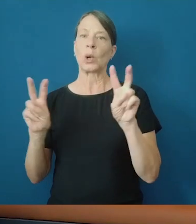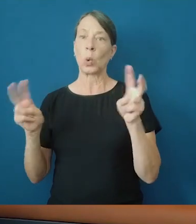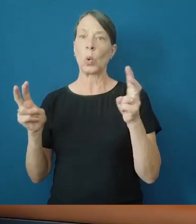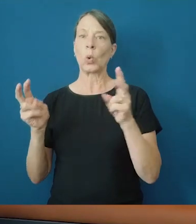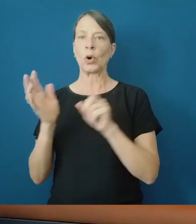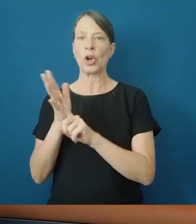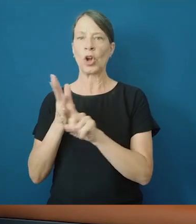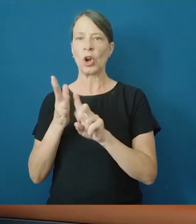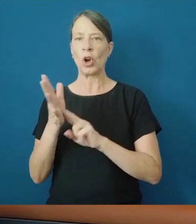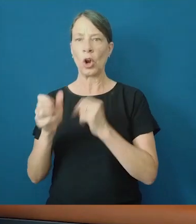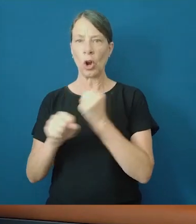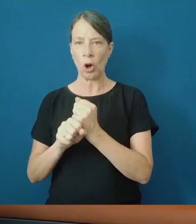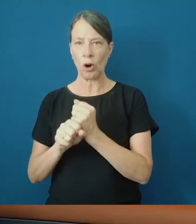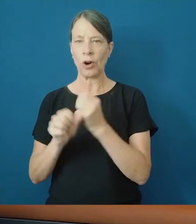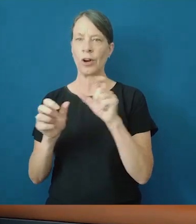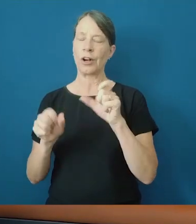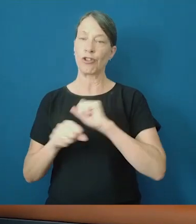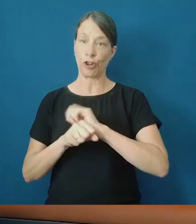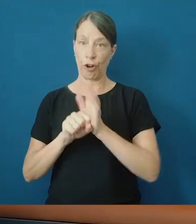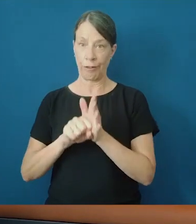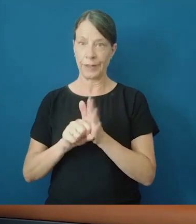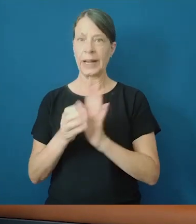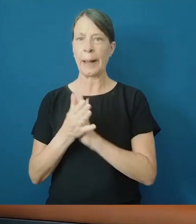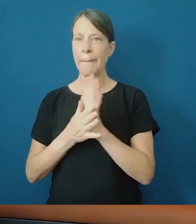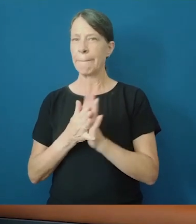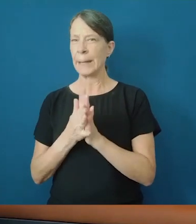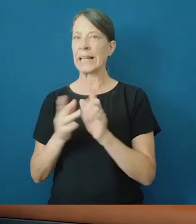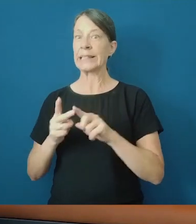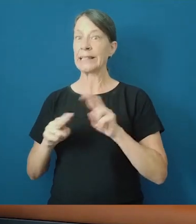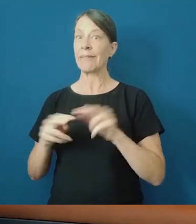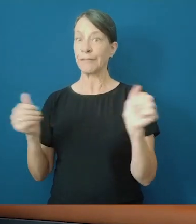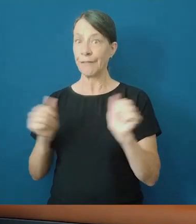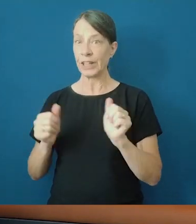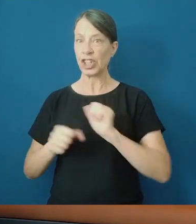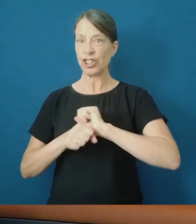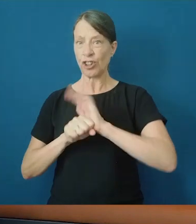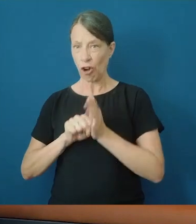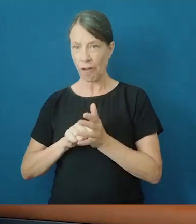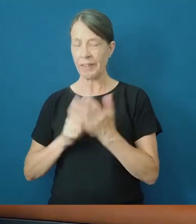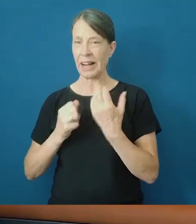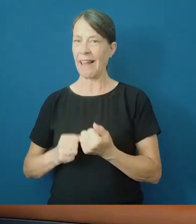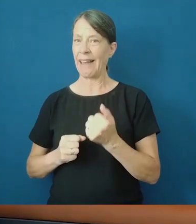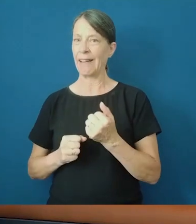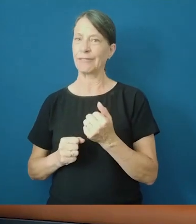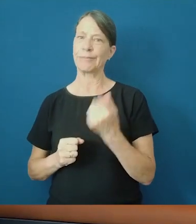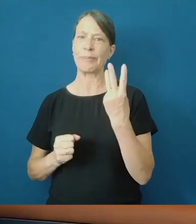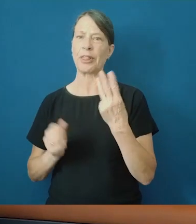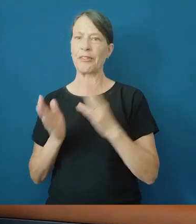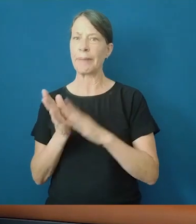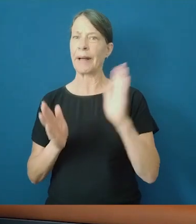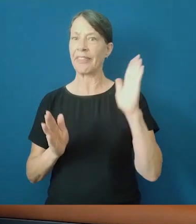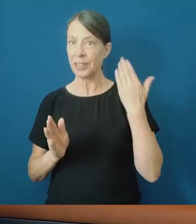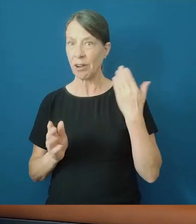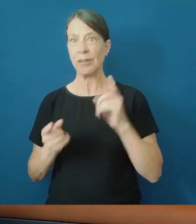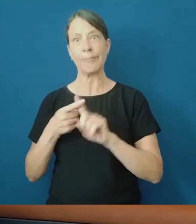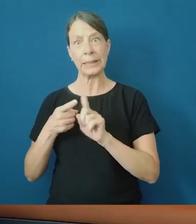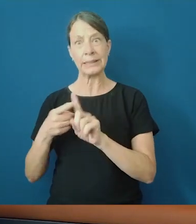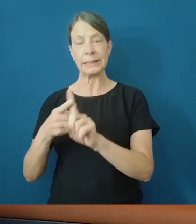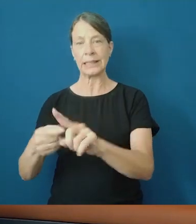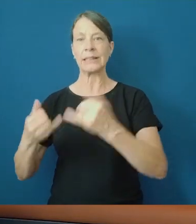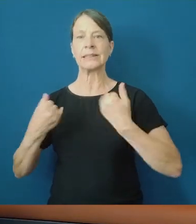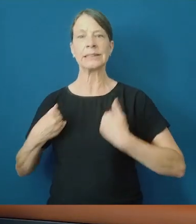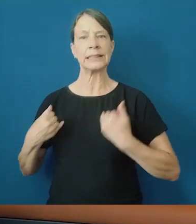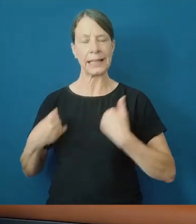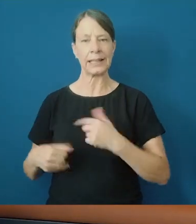persistent symptoms of COVID more than three months after they were infected. Again, individual risk factors, vaccination